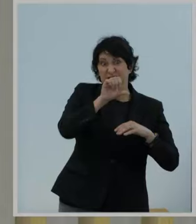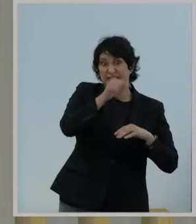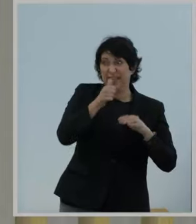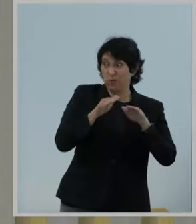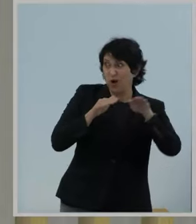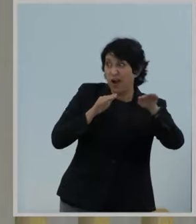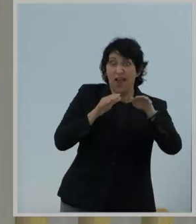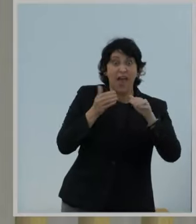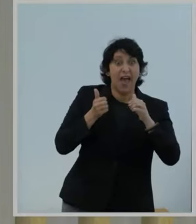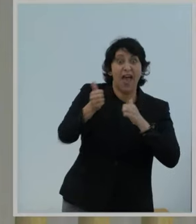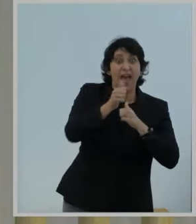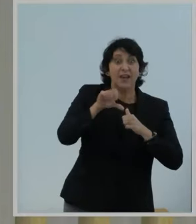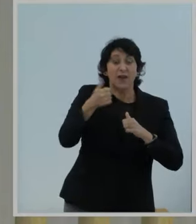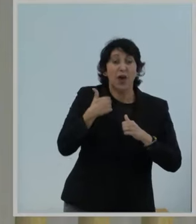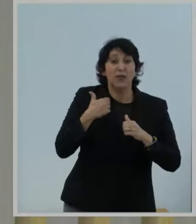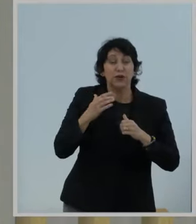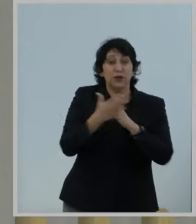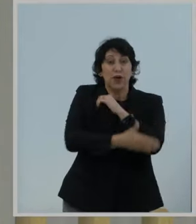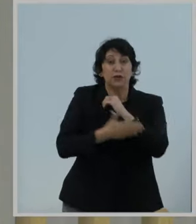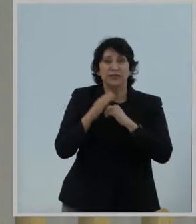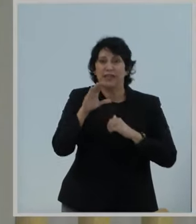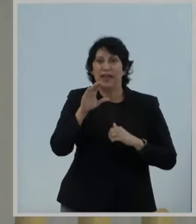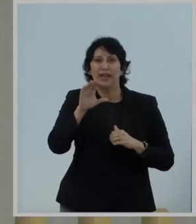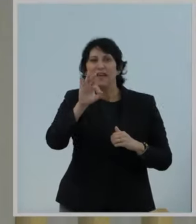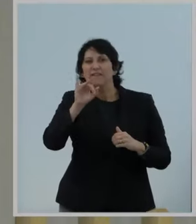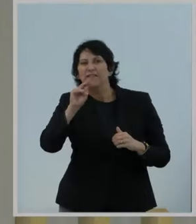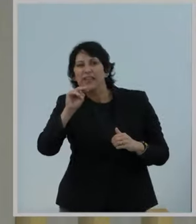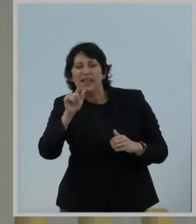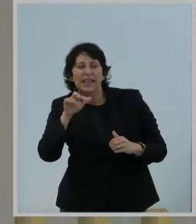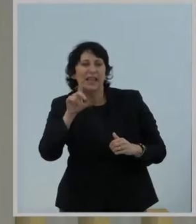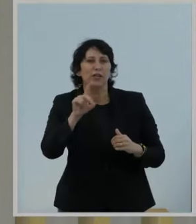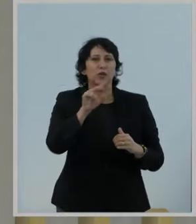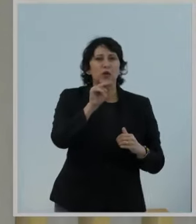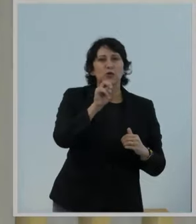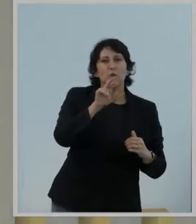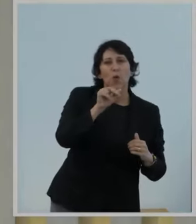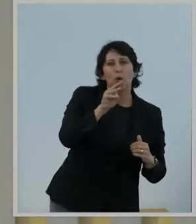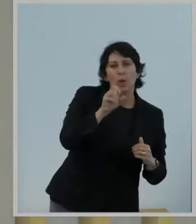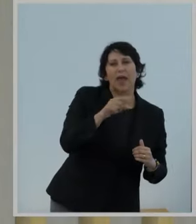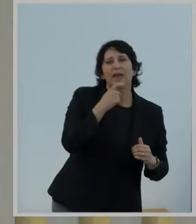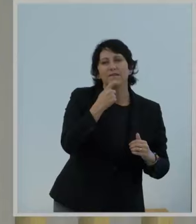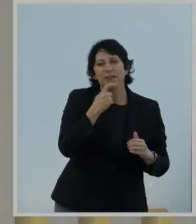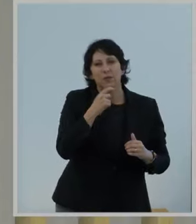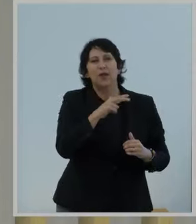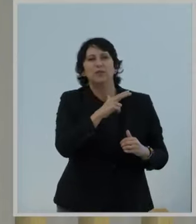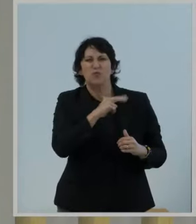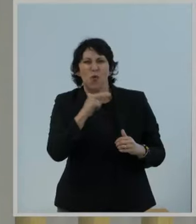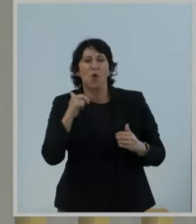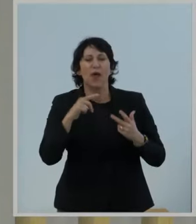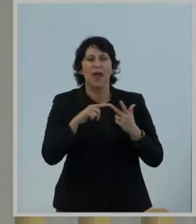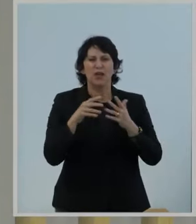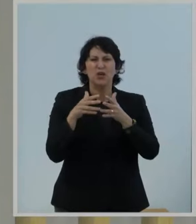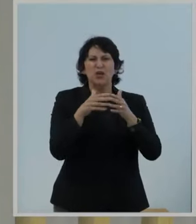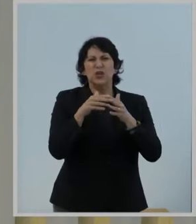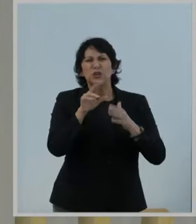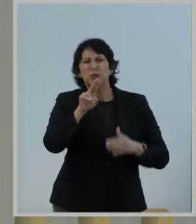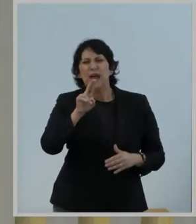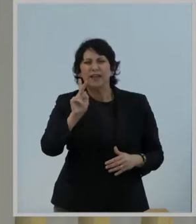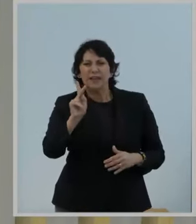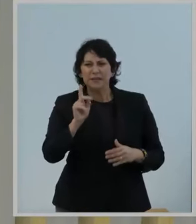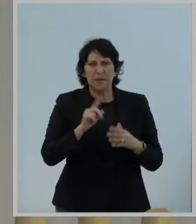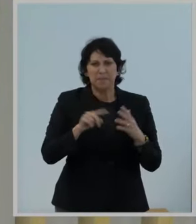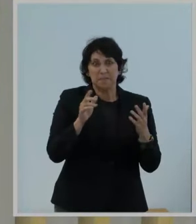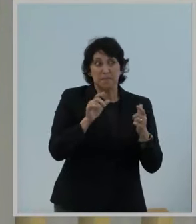of countries with legal net neutrality like Finland, Norway, the United Kingdom, Germany. Most of the countries ahead of us, furthermore, are smaller